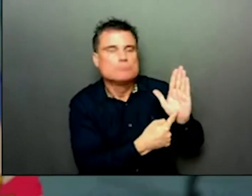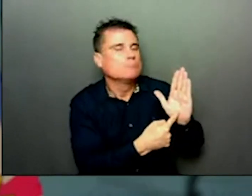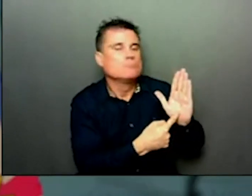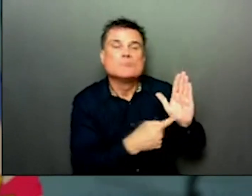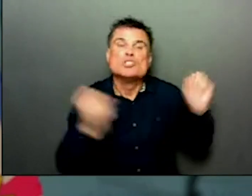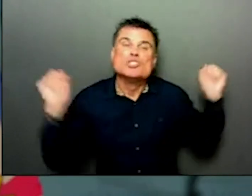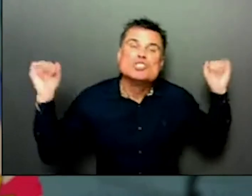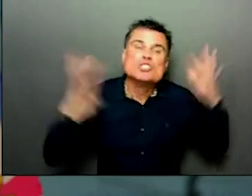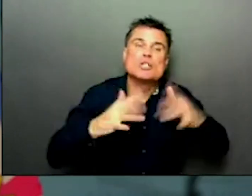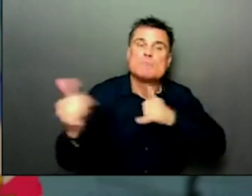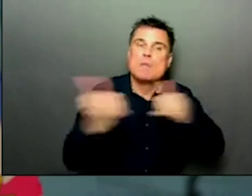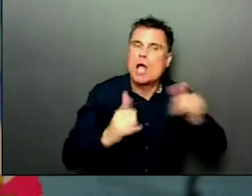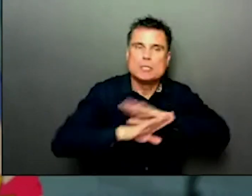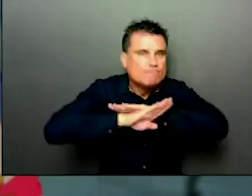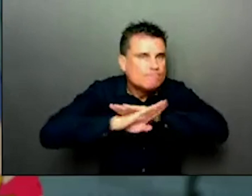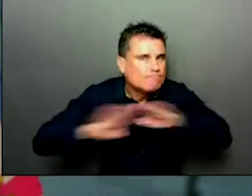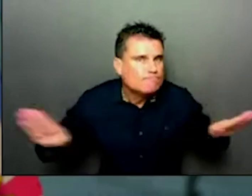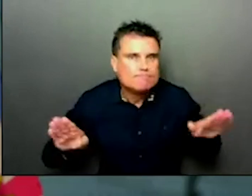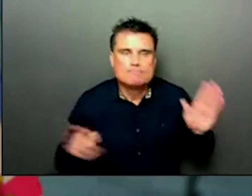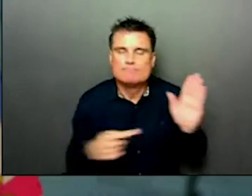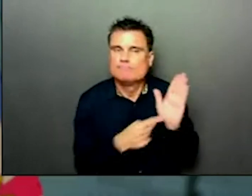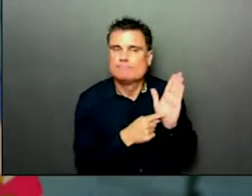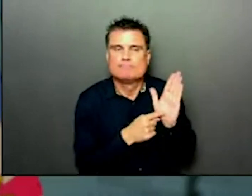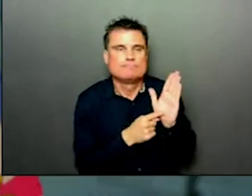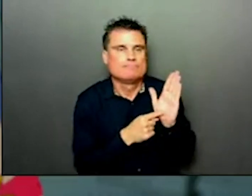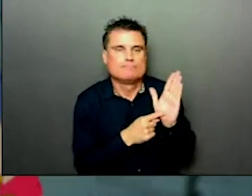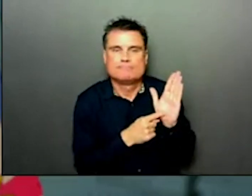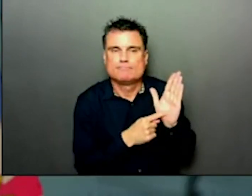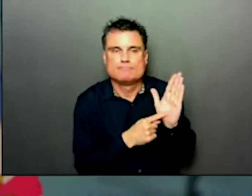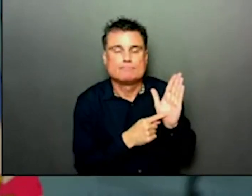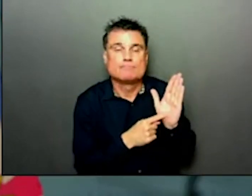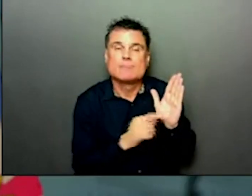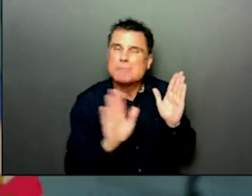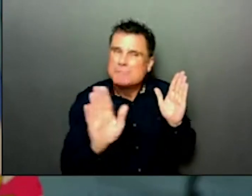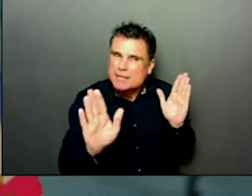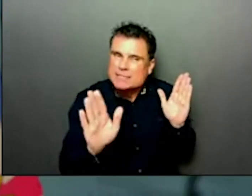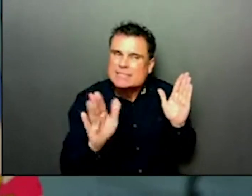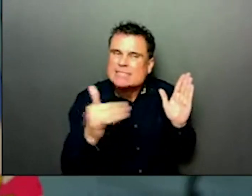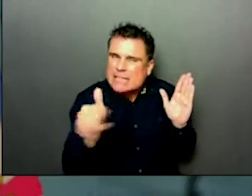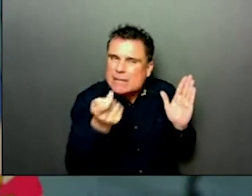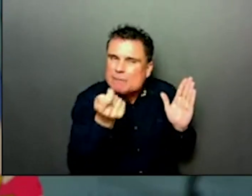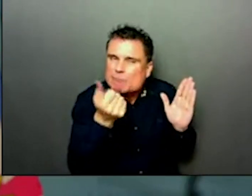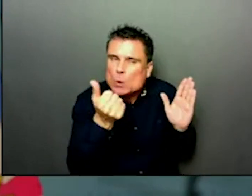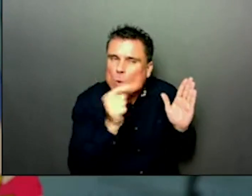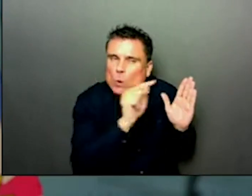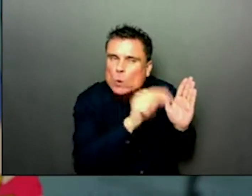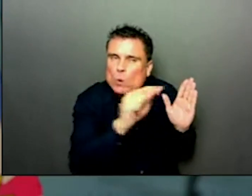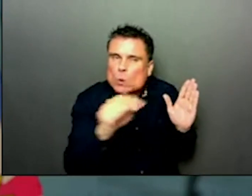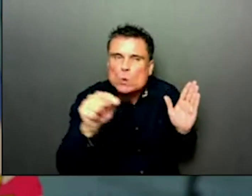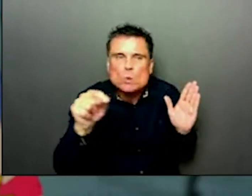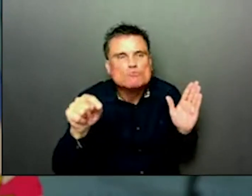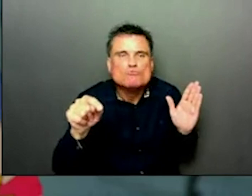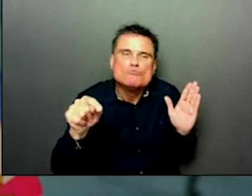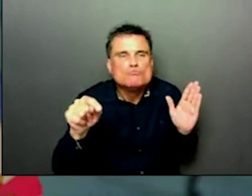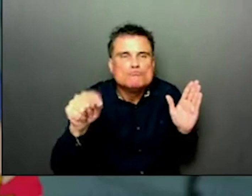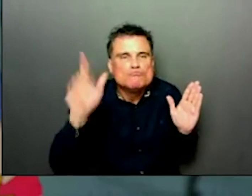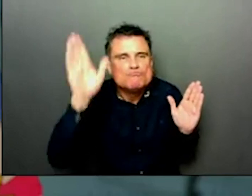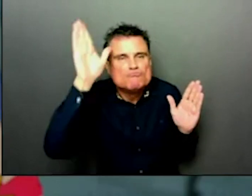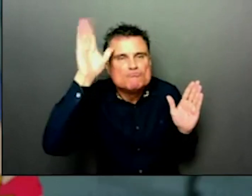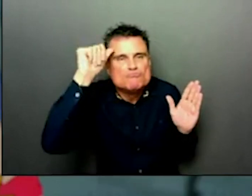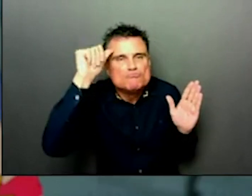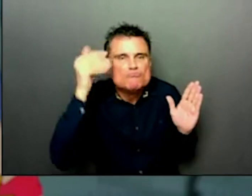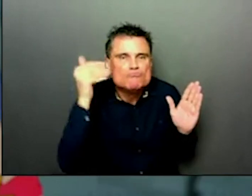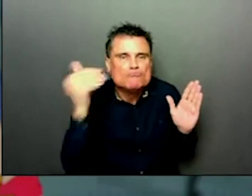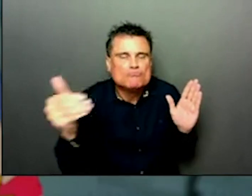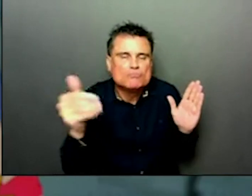smaller numbers. But even that small dinner party where you pass it on to four or five other people. And then they may go to